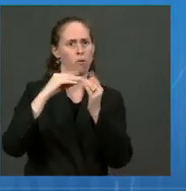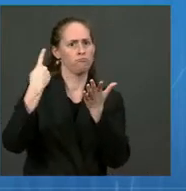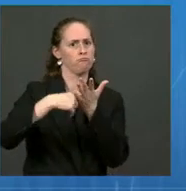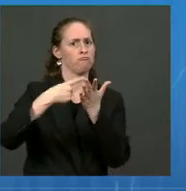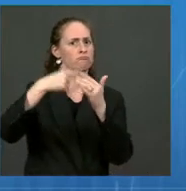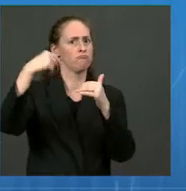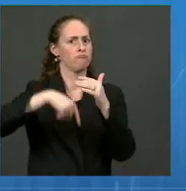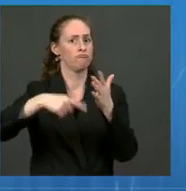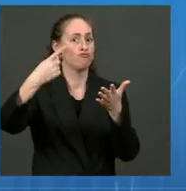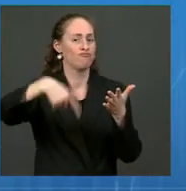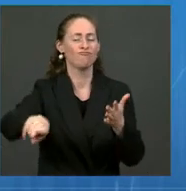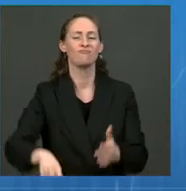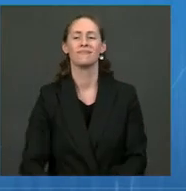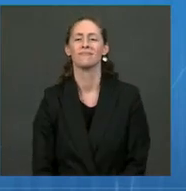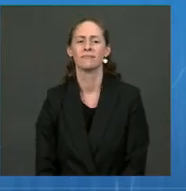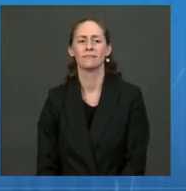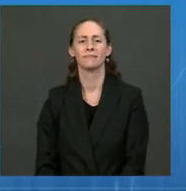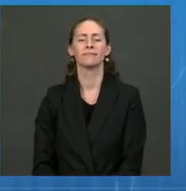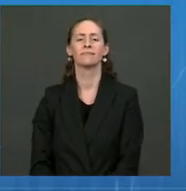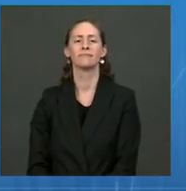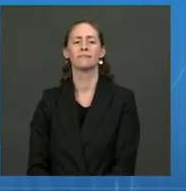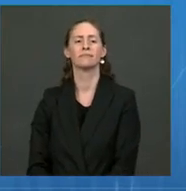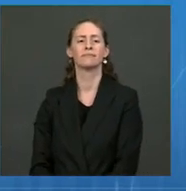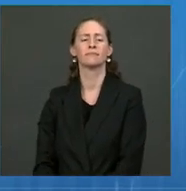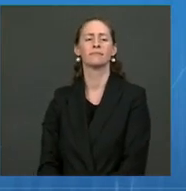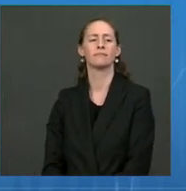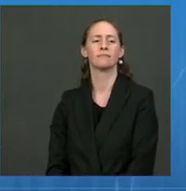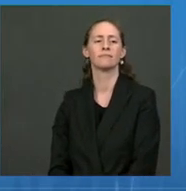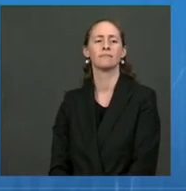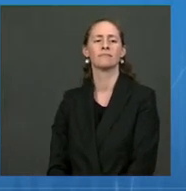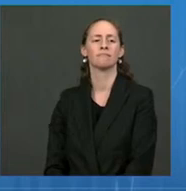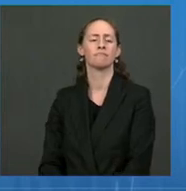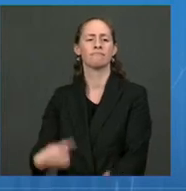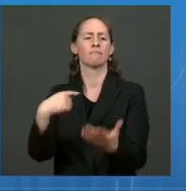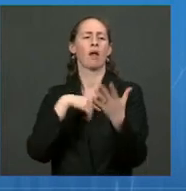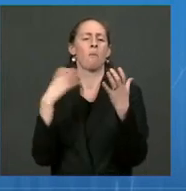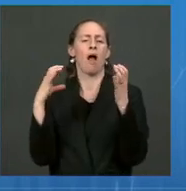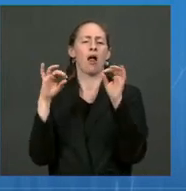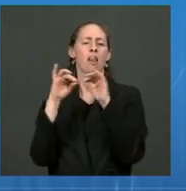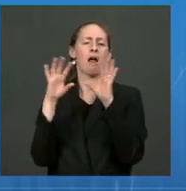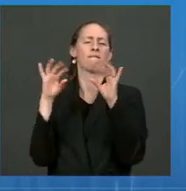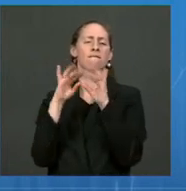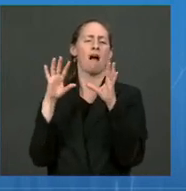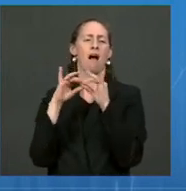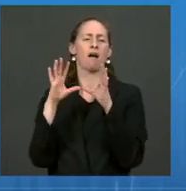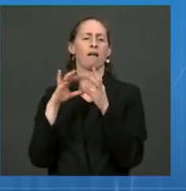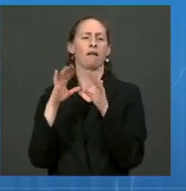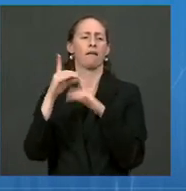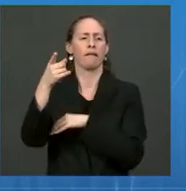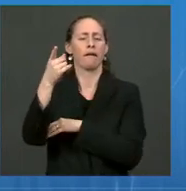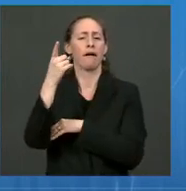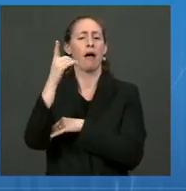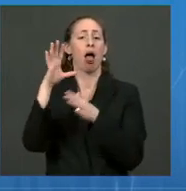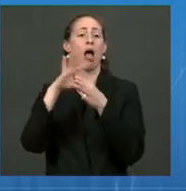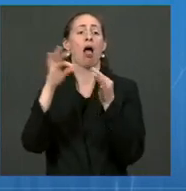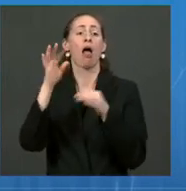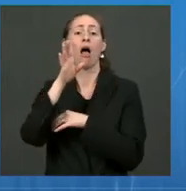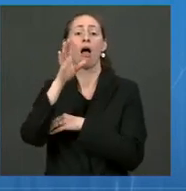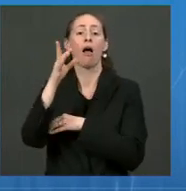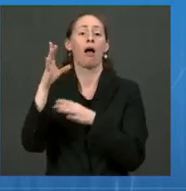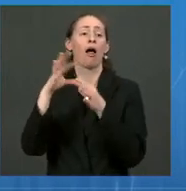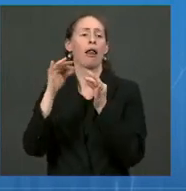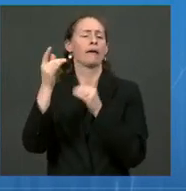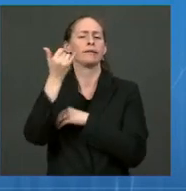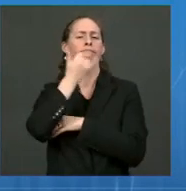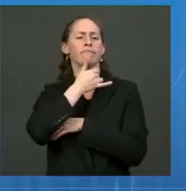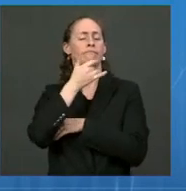Wonderful. To clarify one thing from the prior question from Josh, I think I misspoke and said that the deadline for federal contractors